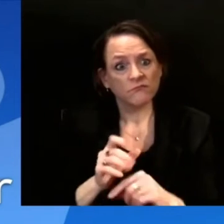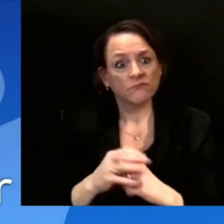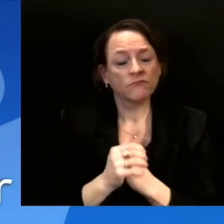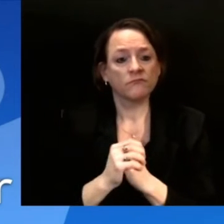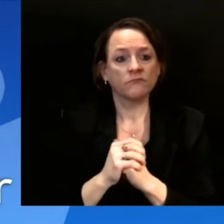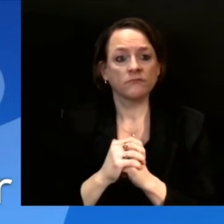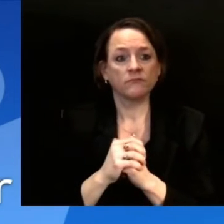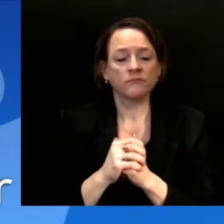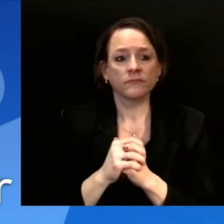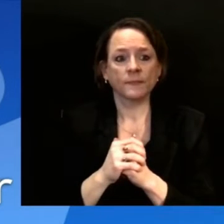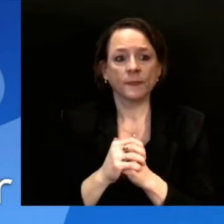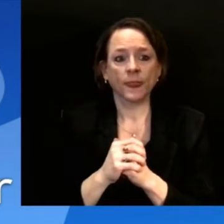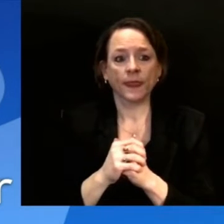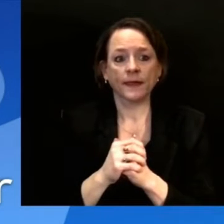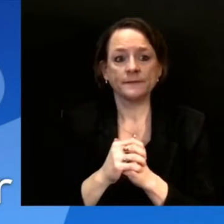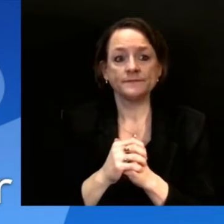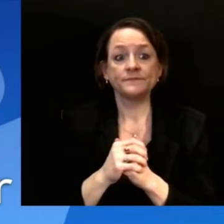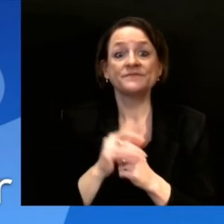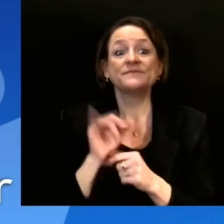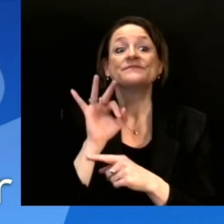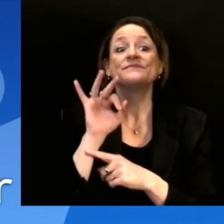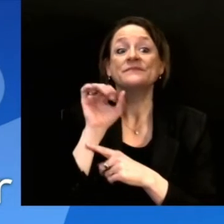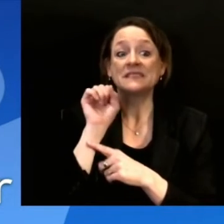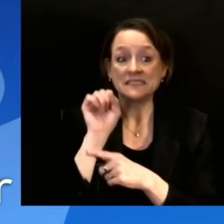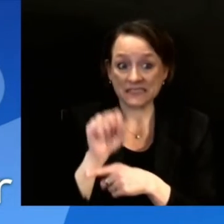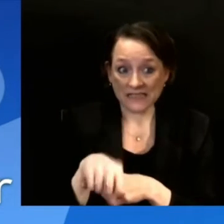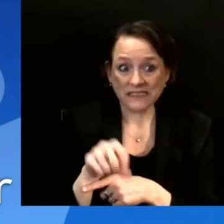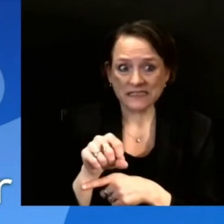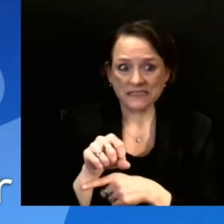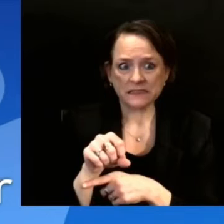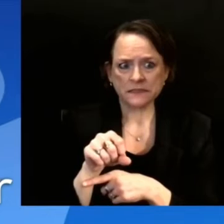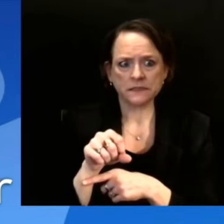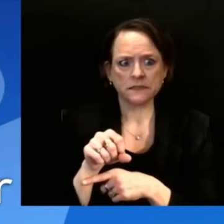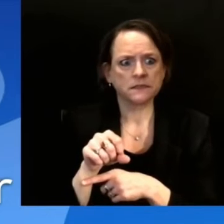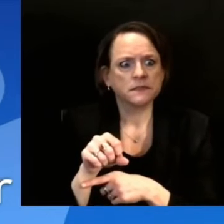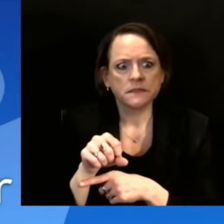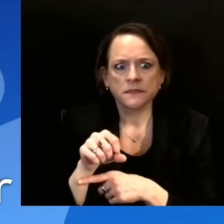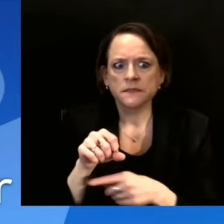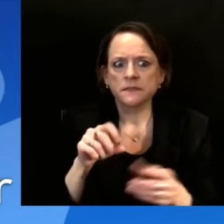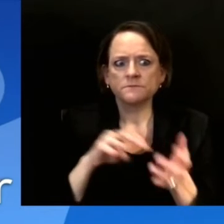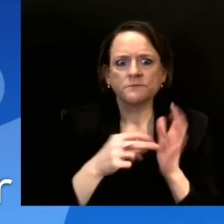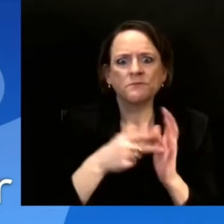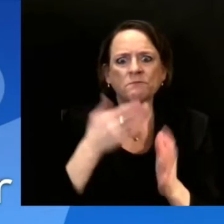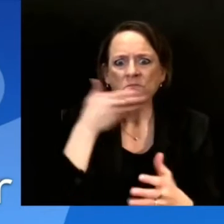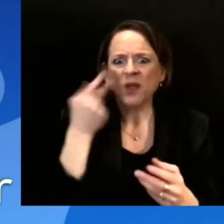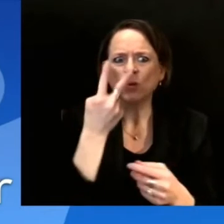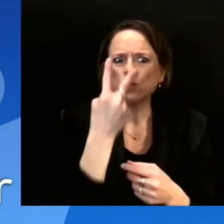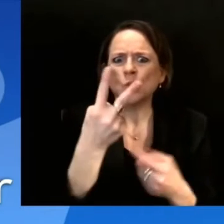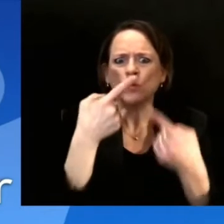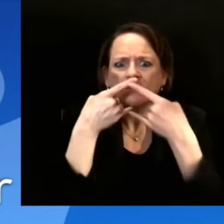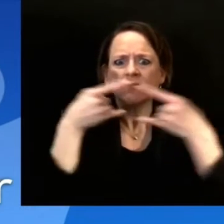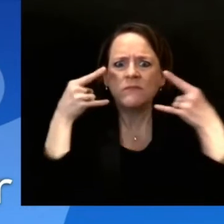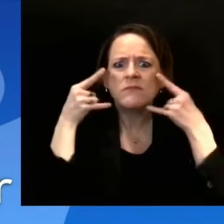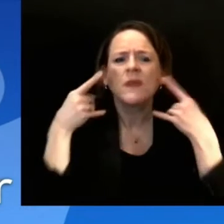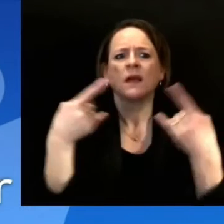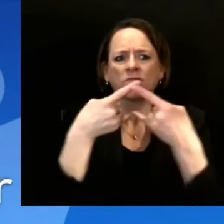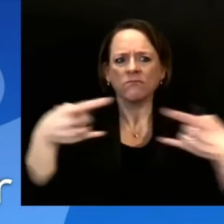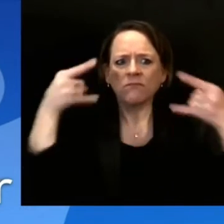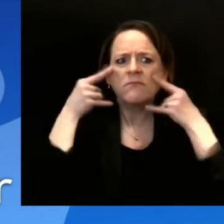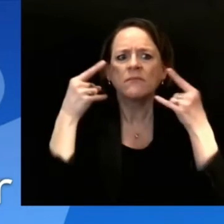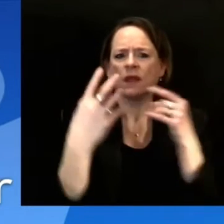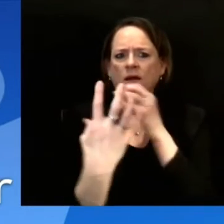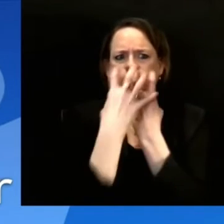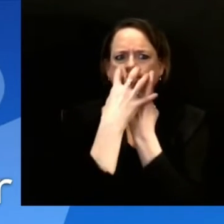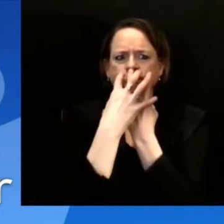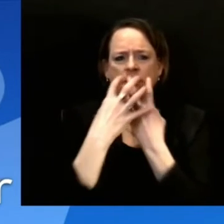specific recommendations? Or should people be wearing two masks? We've heard things like that. Just what recommendations do you have for people right